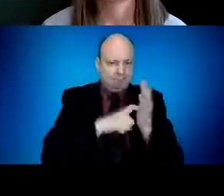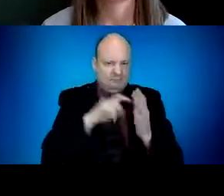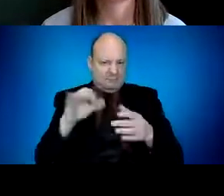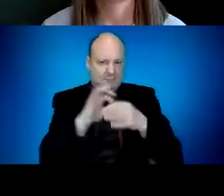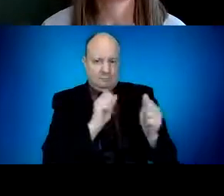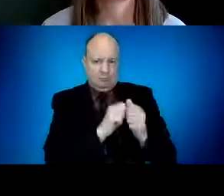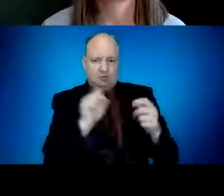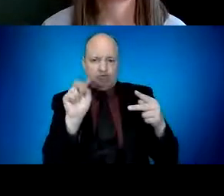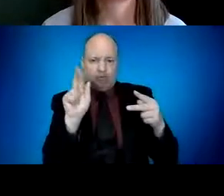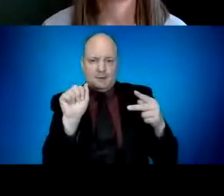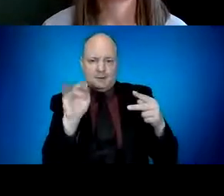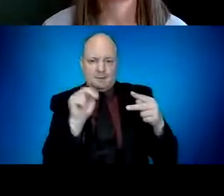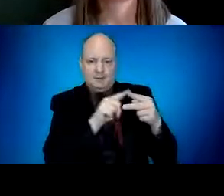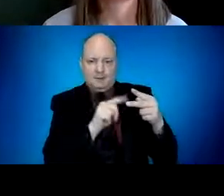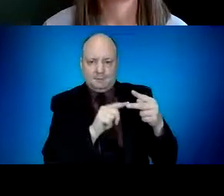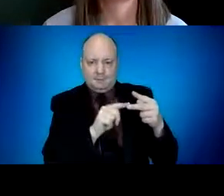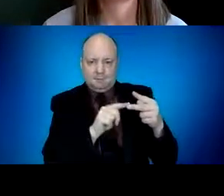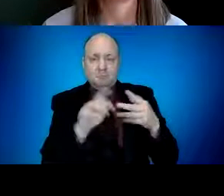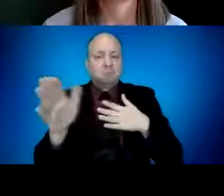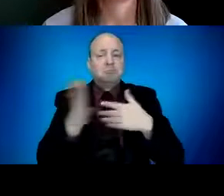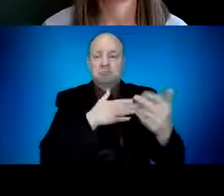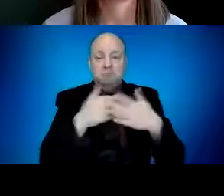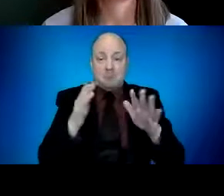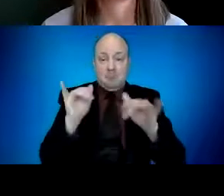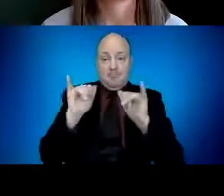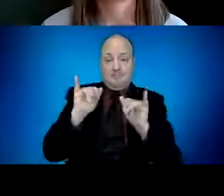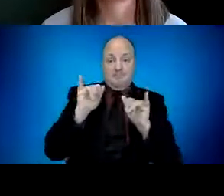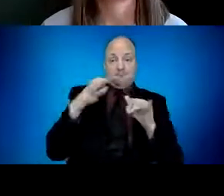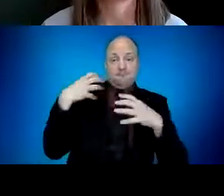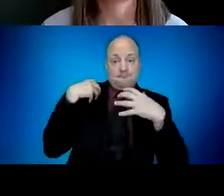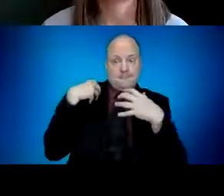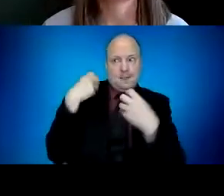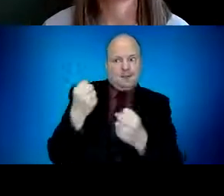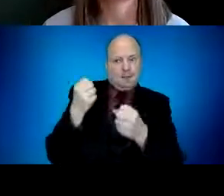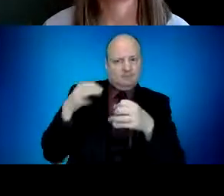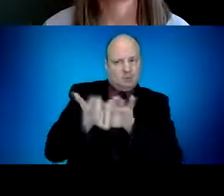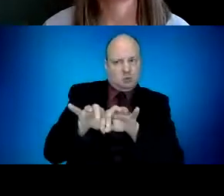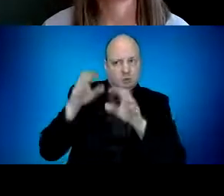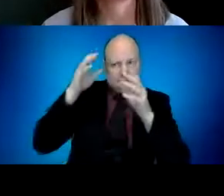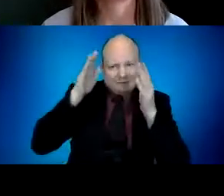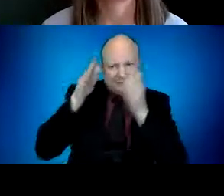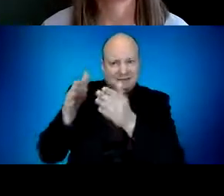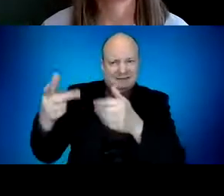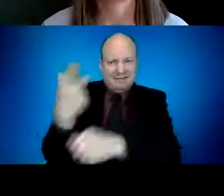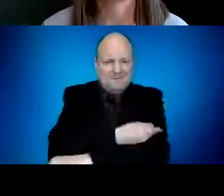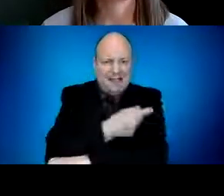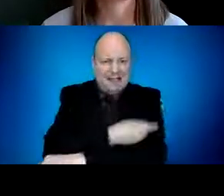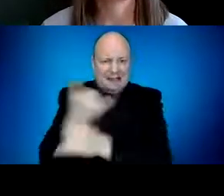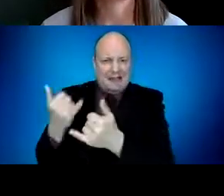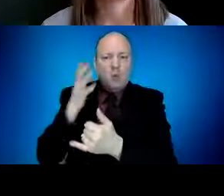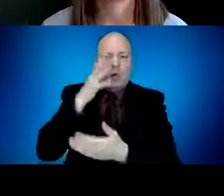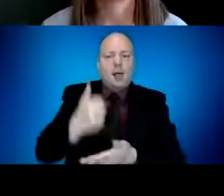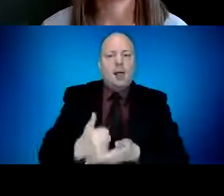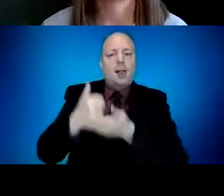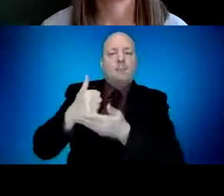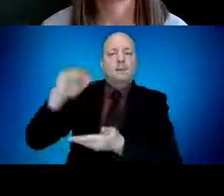can effectively prevent severe infection, resulting in hospitalizations and deaths. Nationally, Oregon ranks fifth in the U.S. in